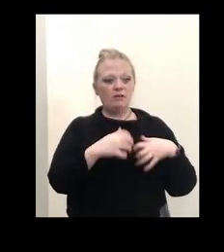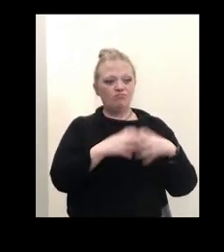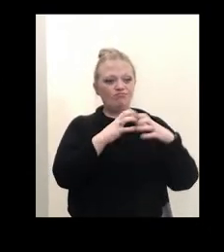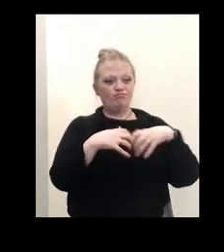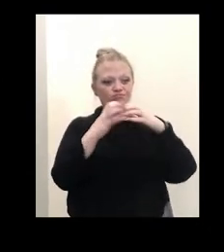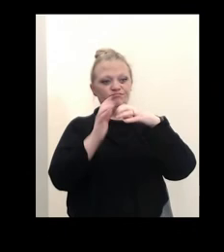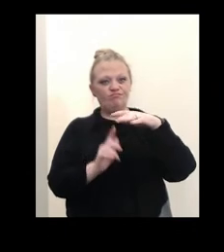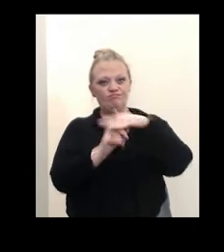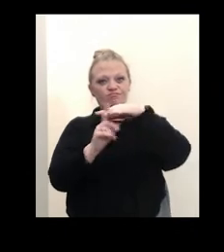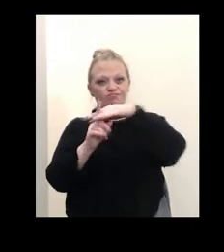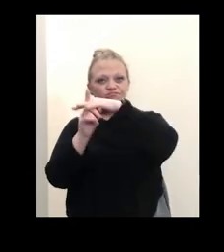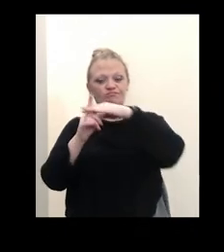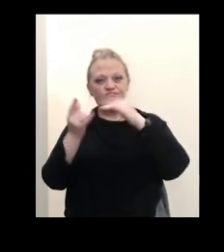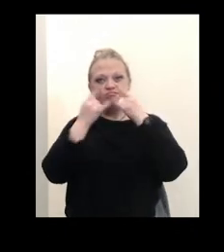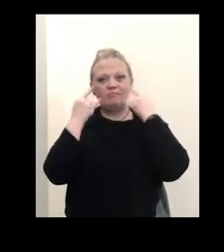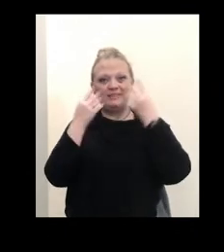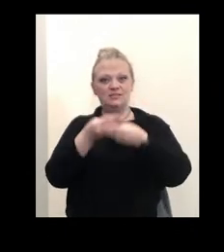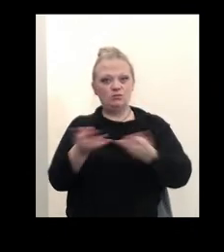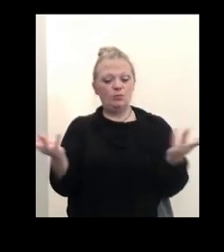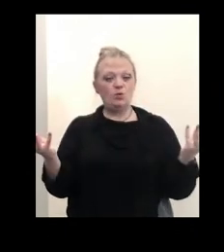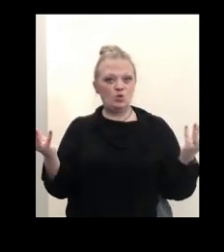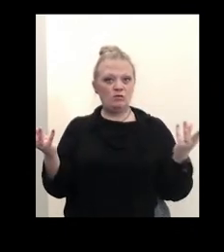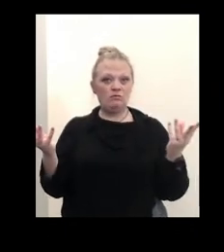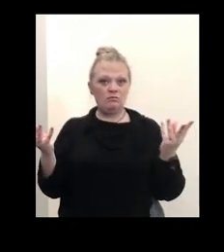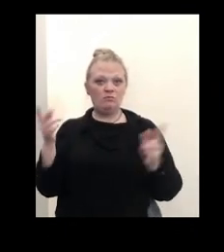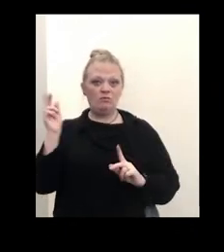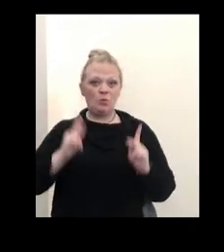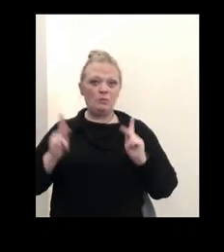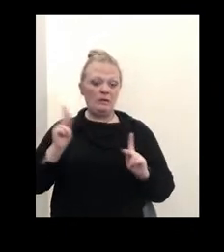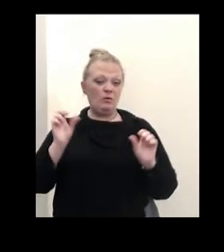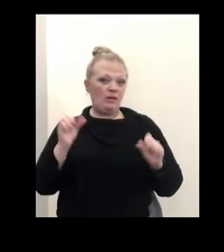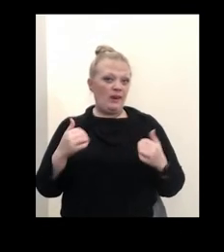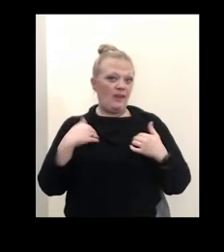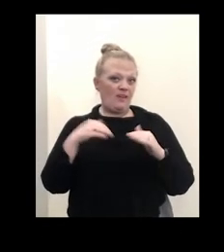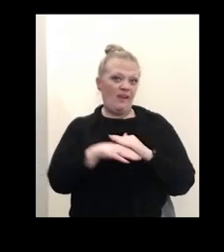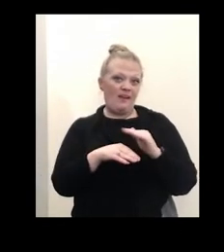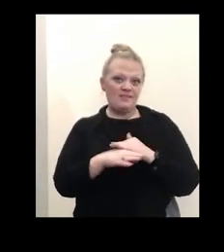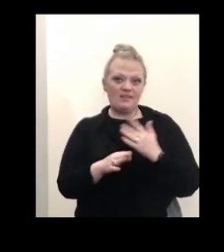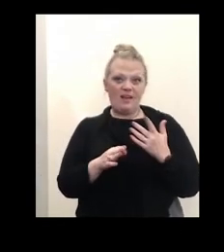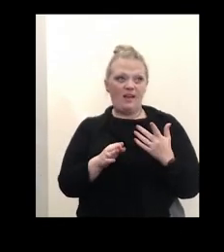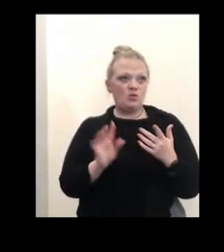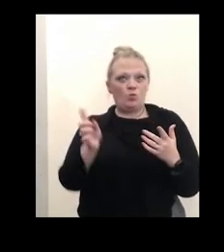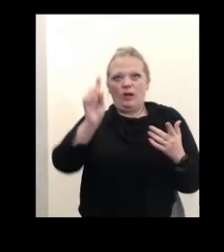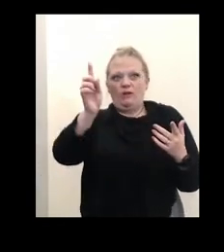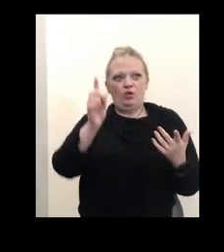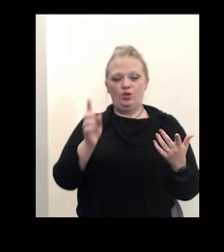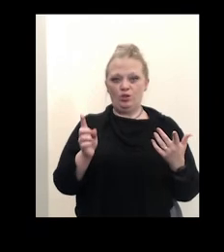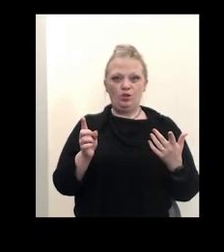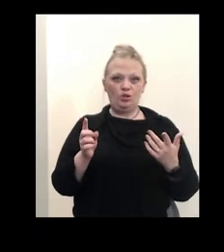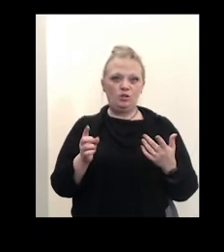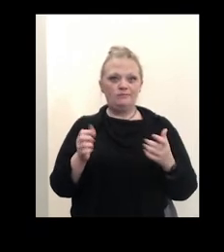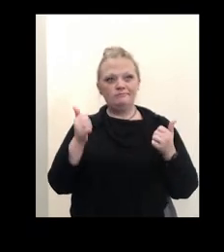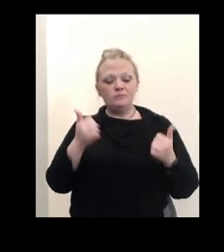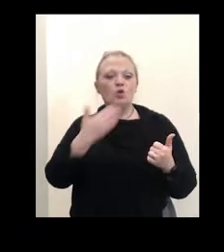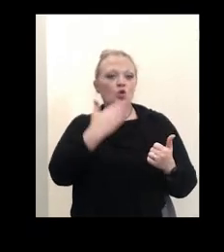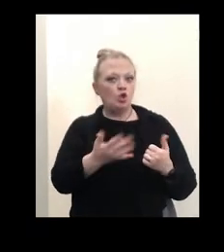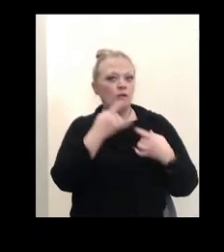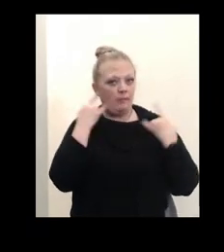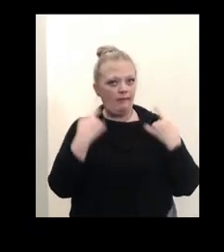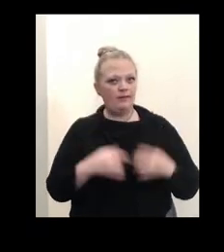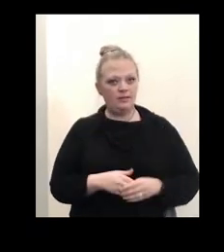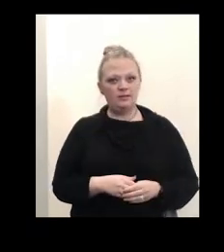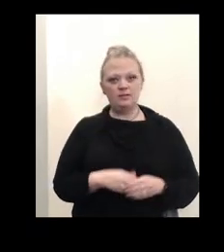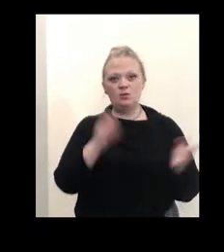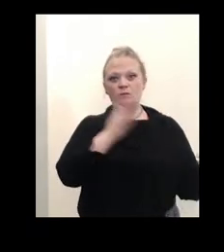-up masking distribution sites so that people can have access wherever they are to good masks. So moving on to